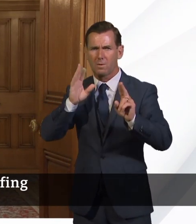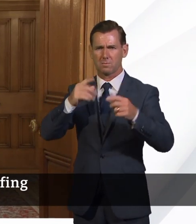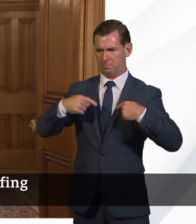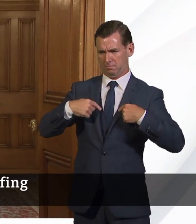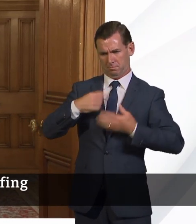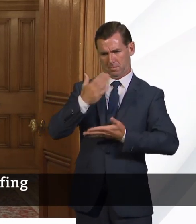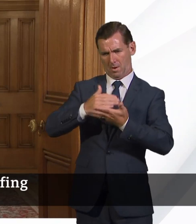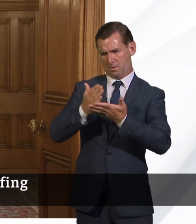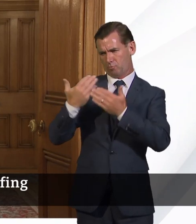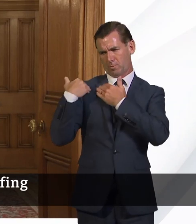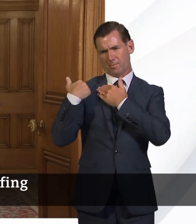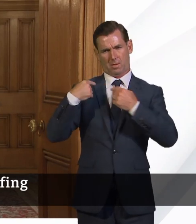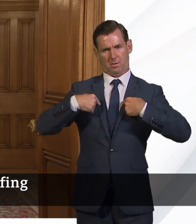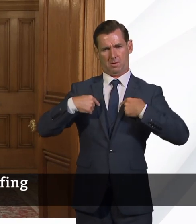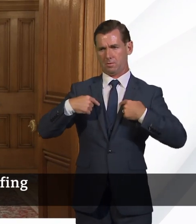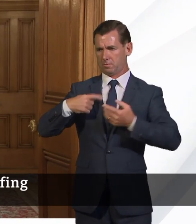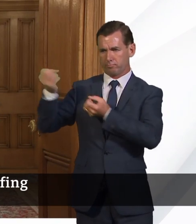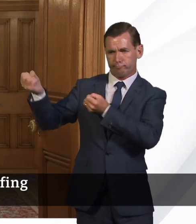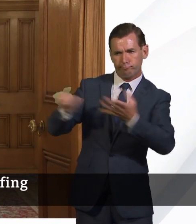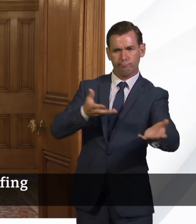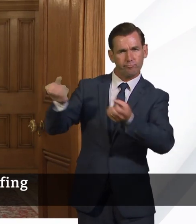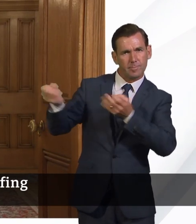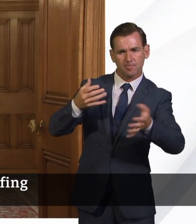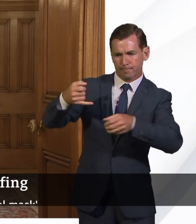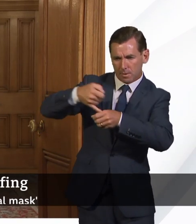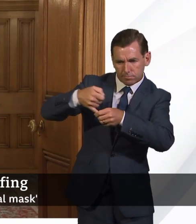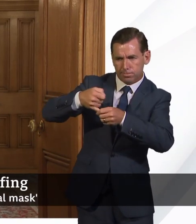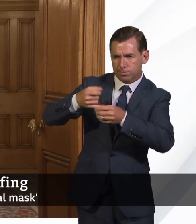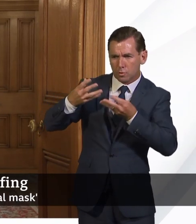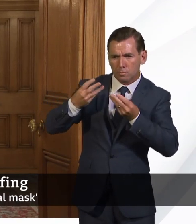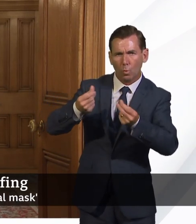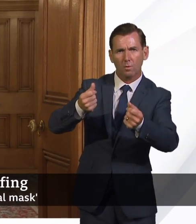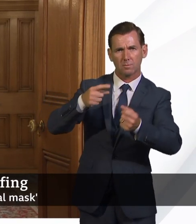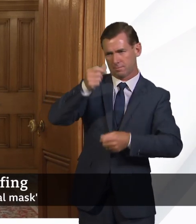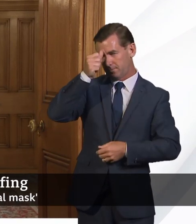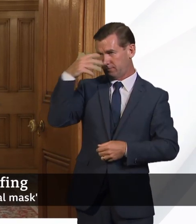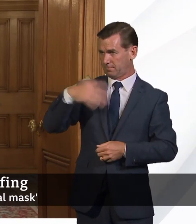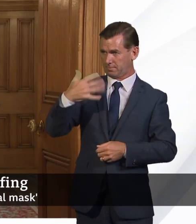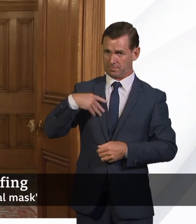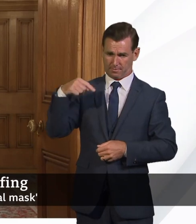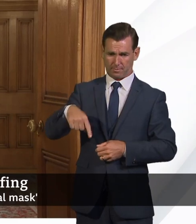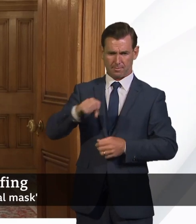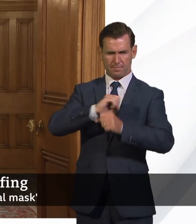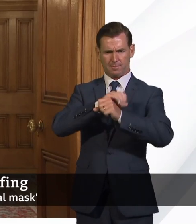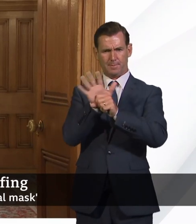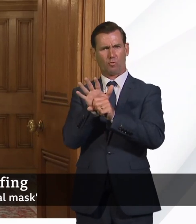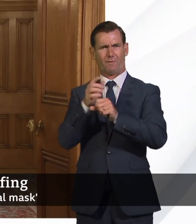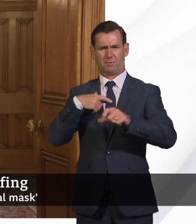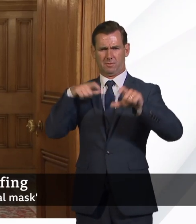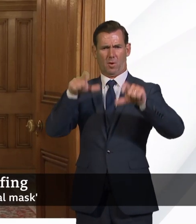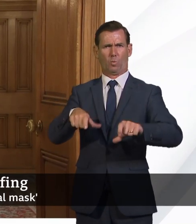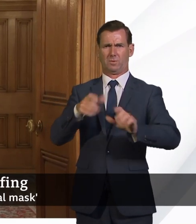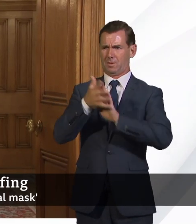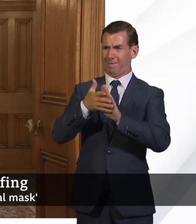to make sure that doesn't happen. We've been challenged probably more than anything else since the war in this country with regard to freight